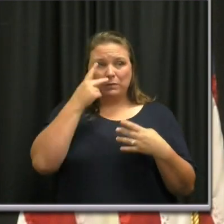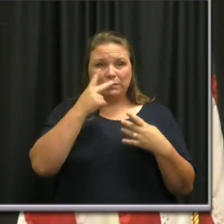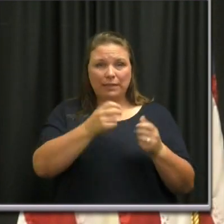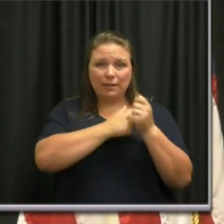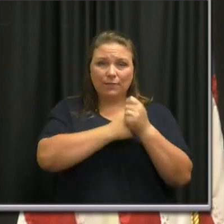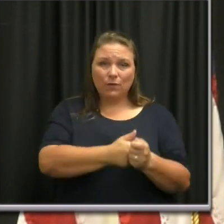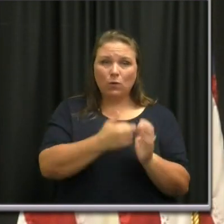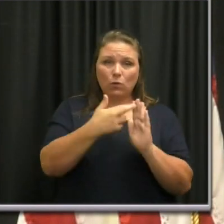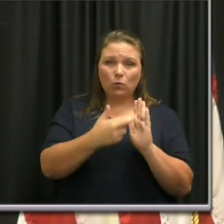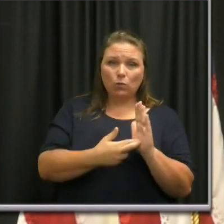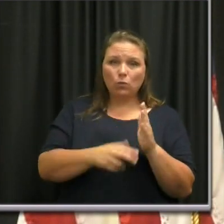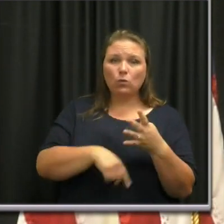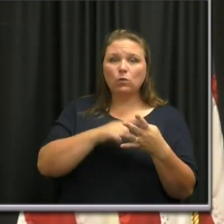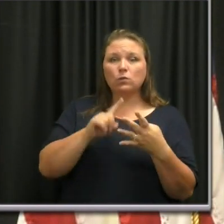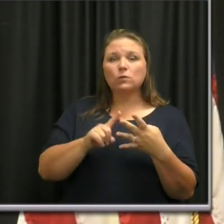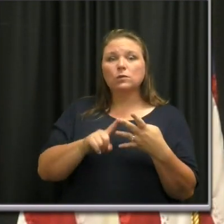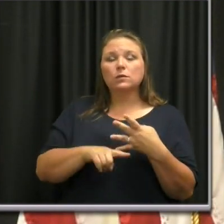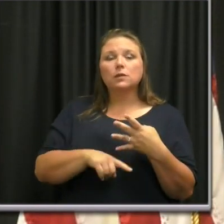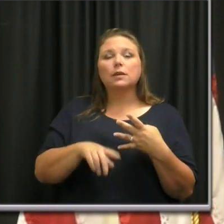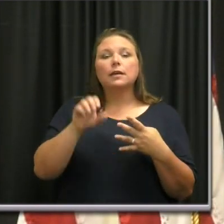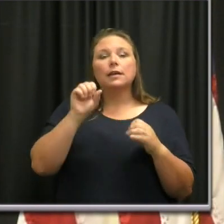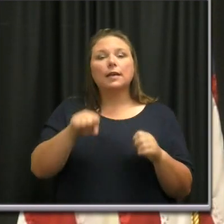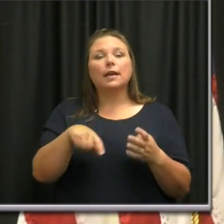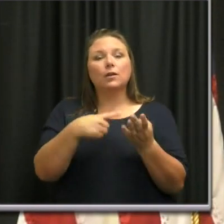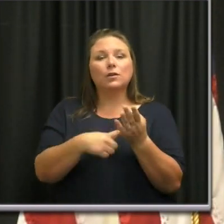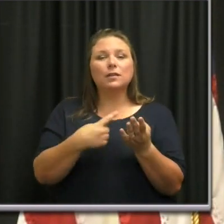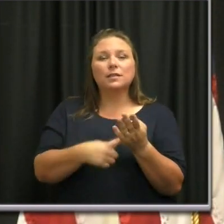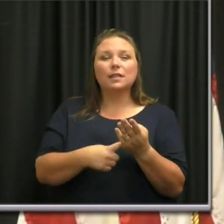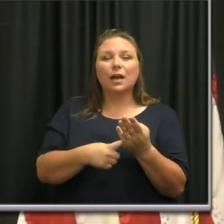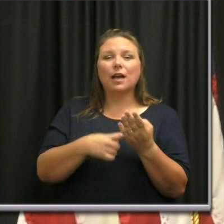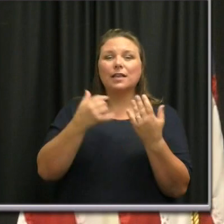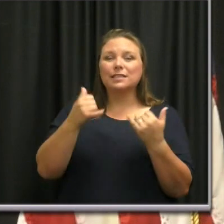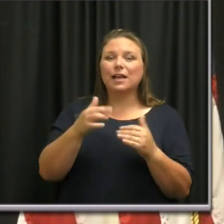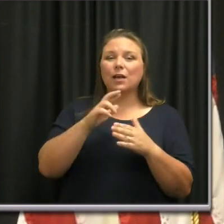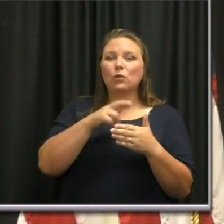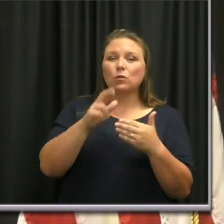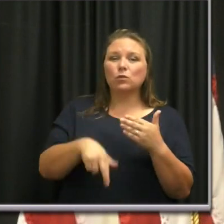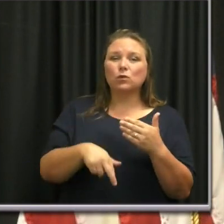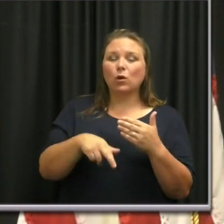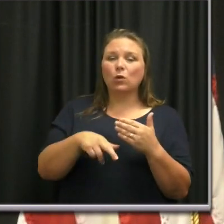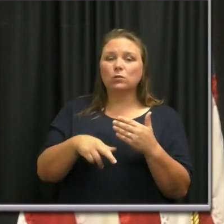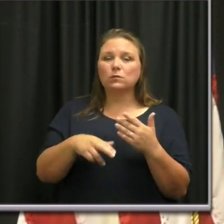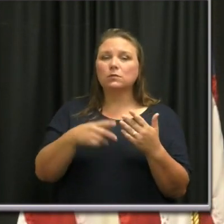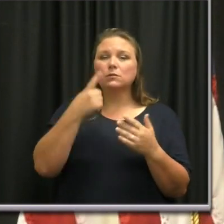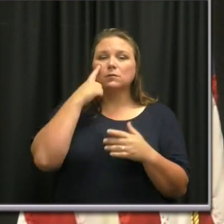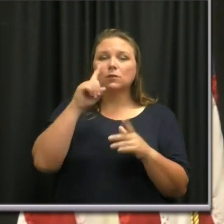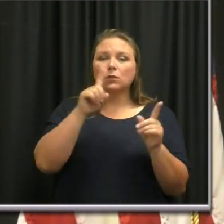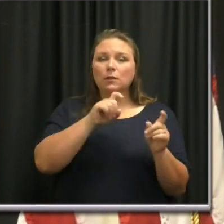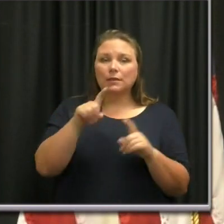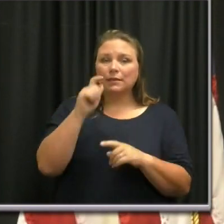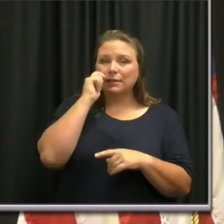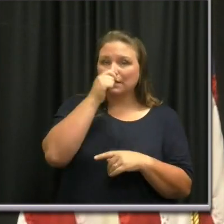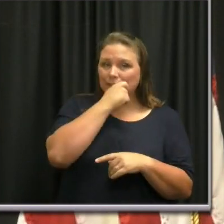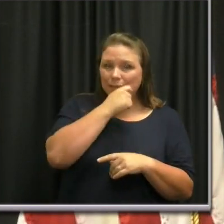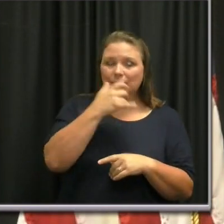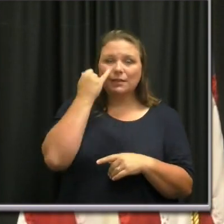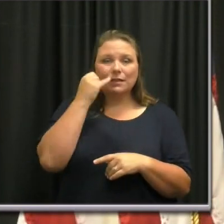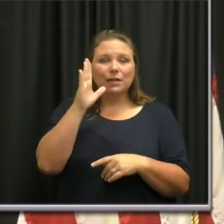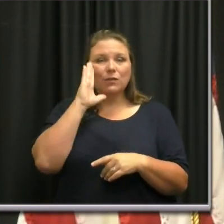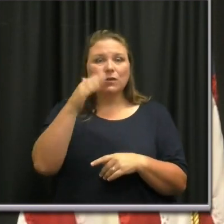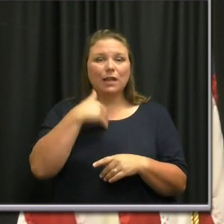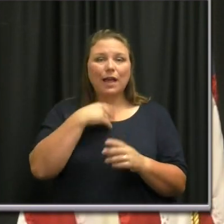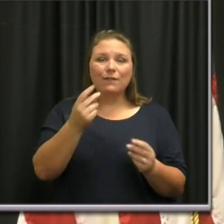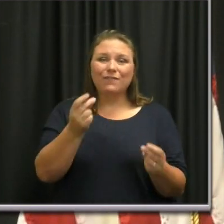compliance? Uh, can you talk about the turnaround time now for tests? And can you talk about whether we're going to get